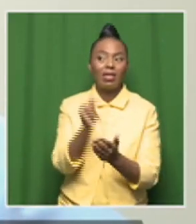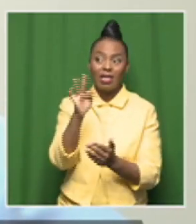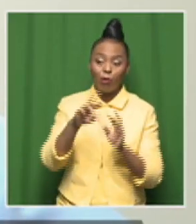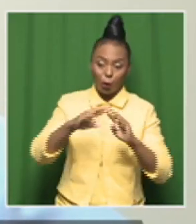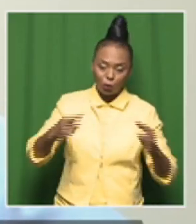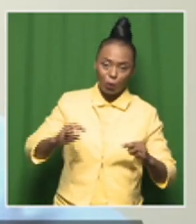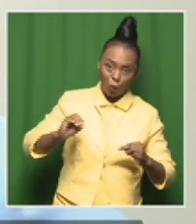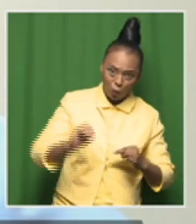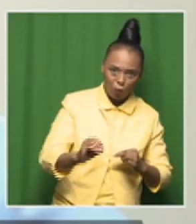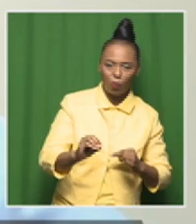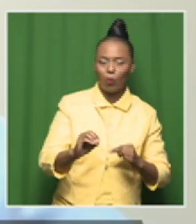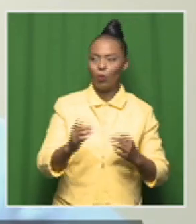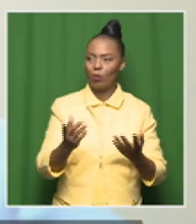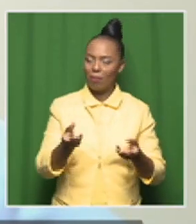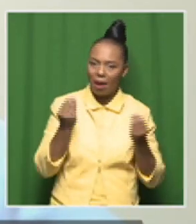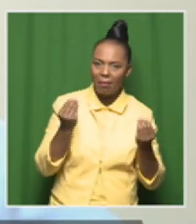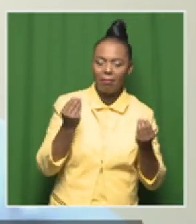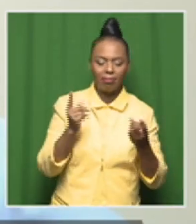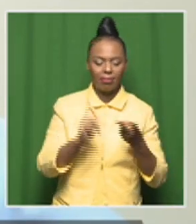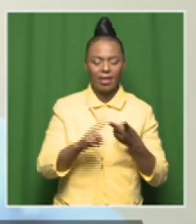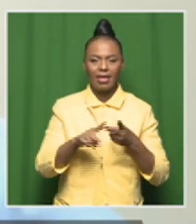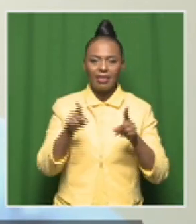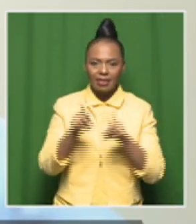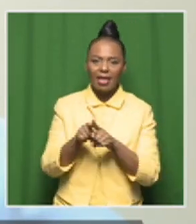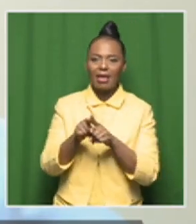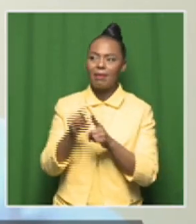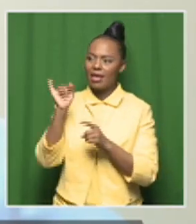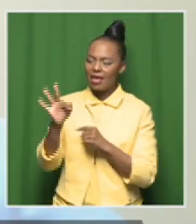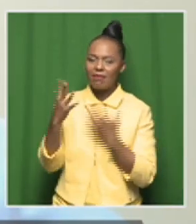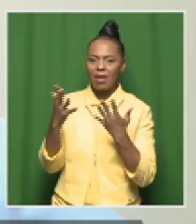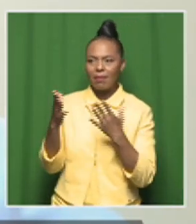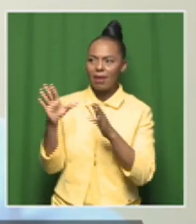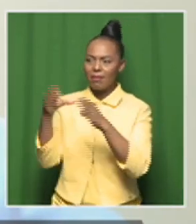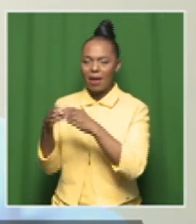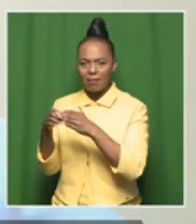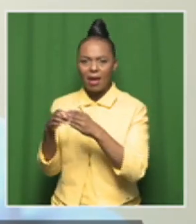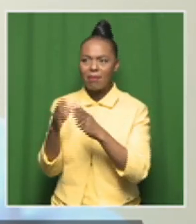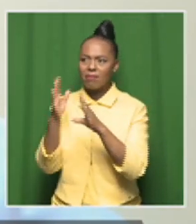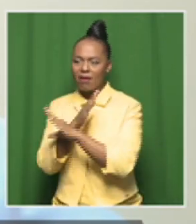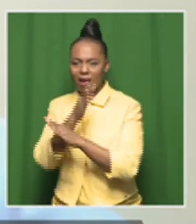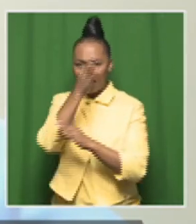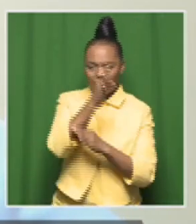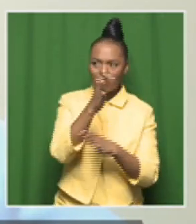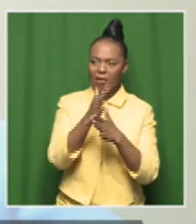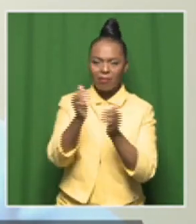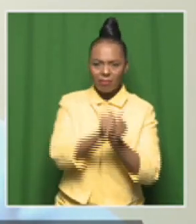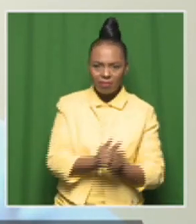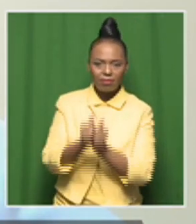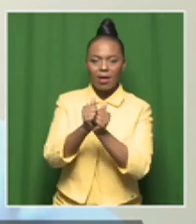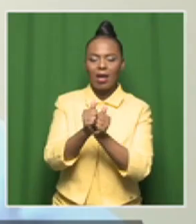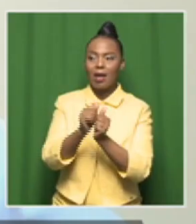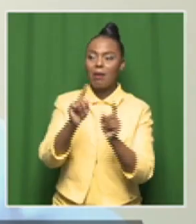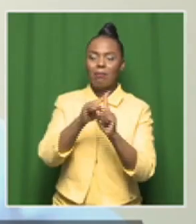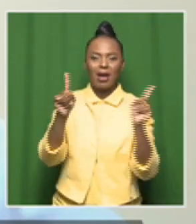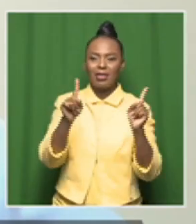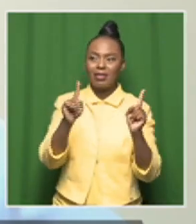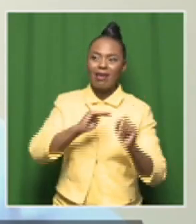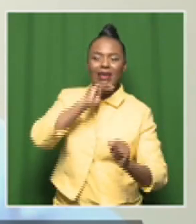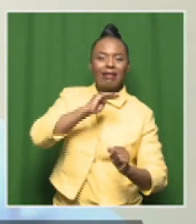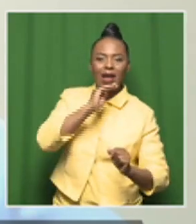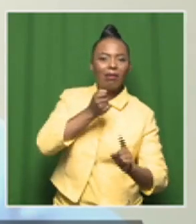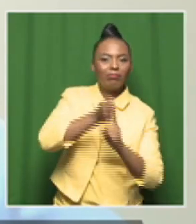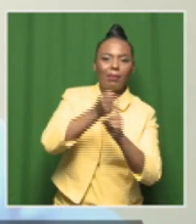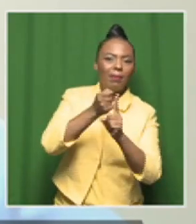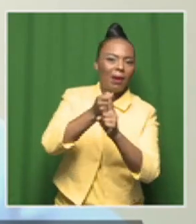capabilities of the edtech sector. But what is not happening is that we're not doing it in a scale, in a coordinated